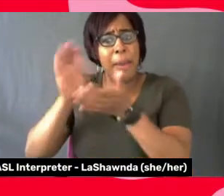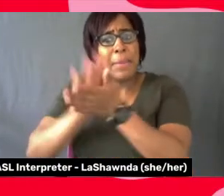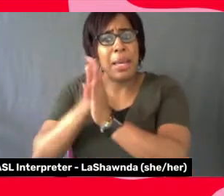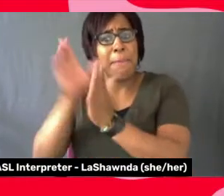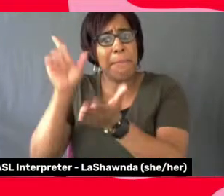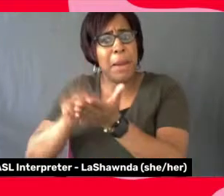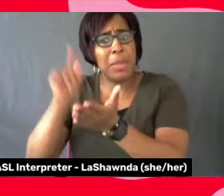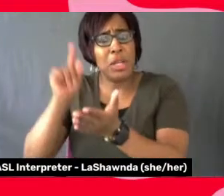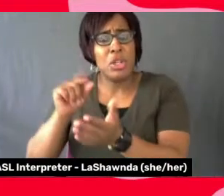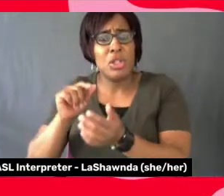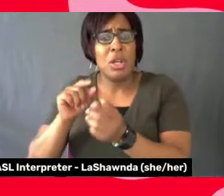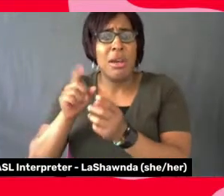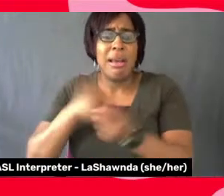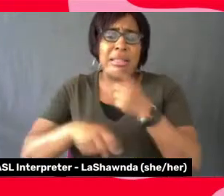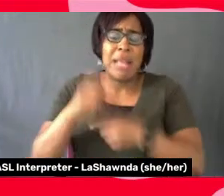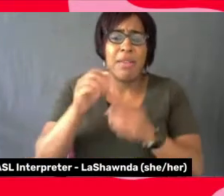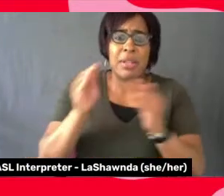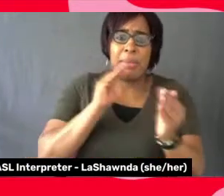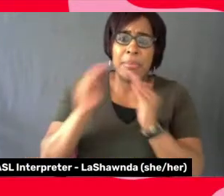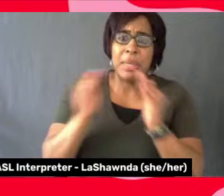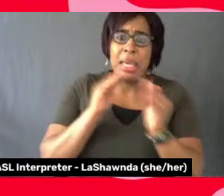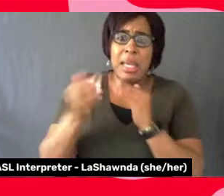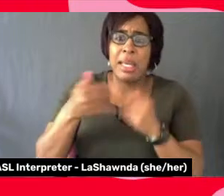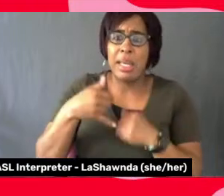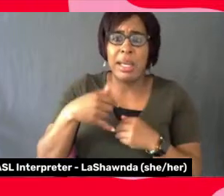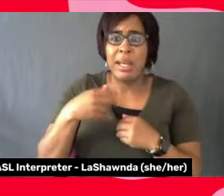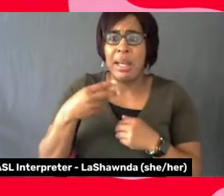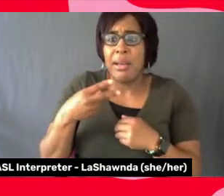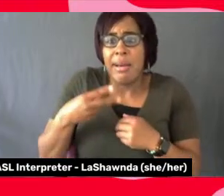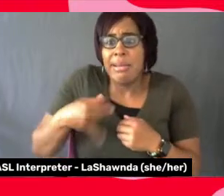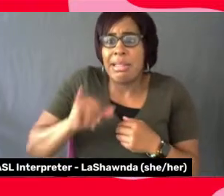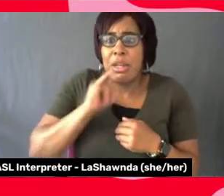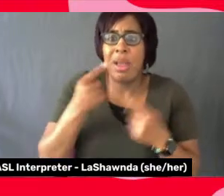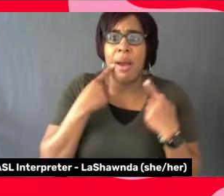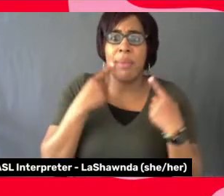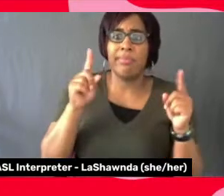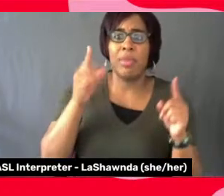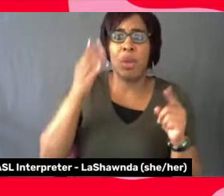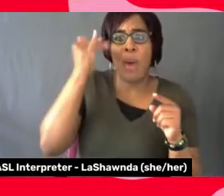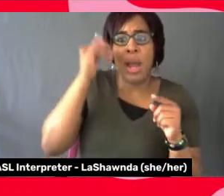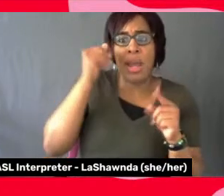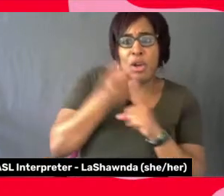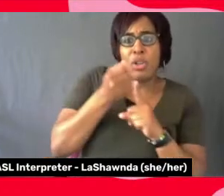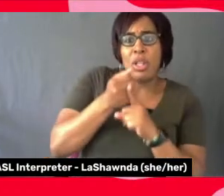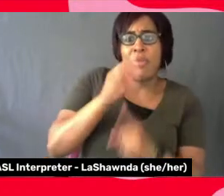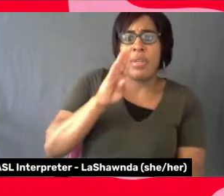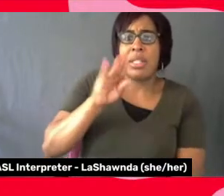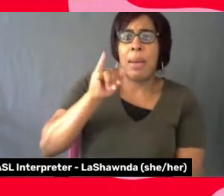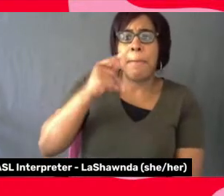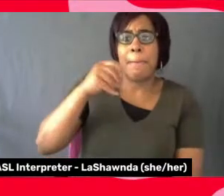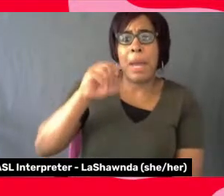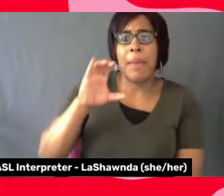and still losing because she's BIPOC. Anyway,